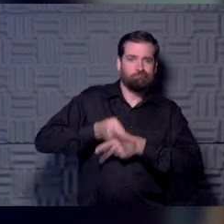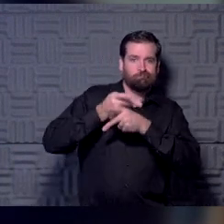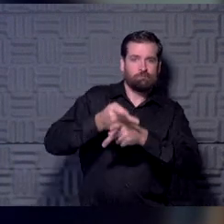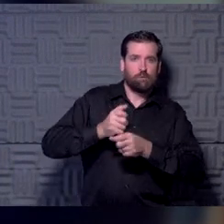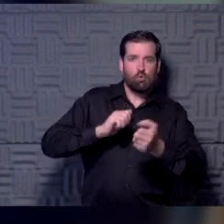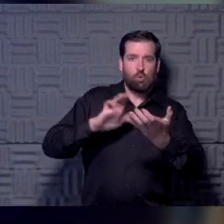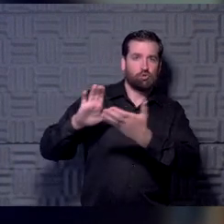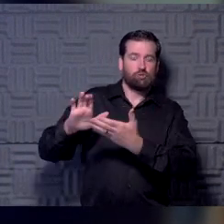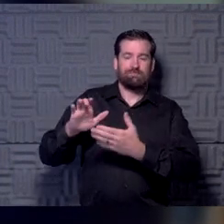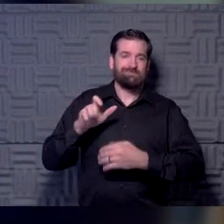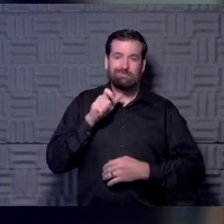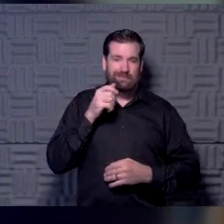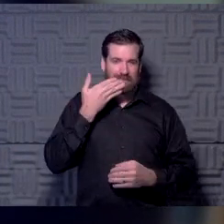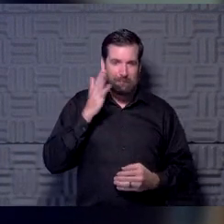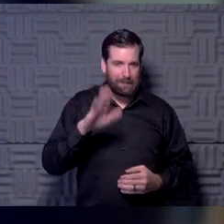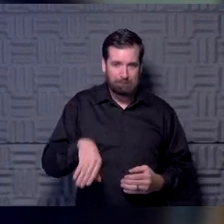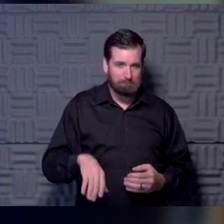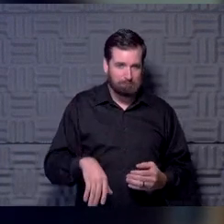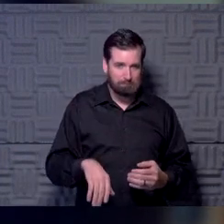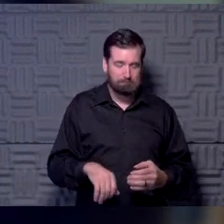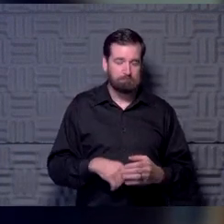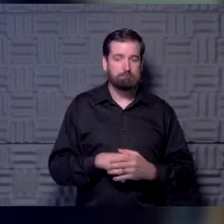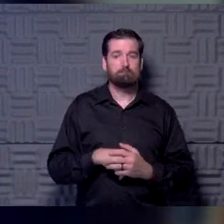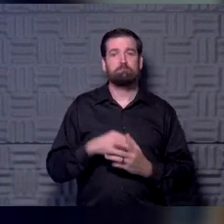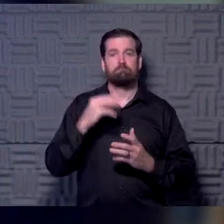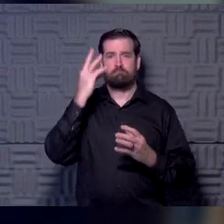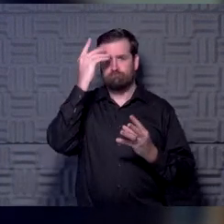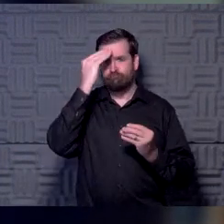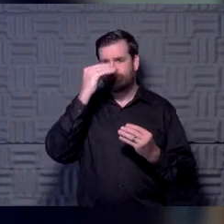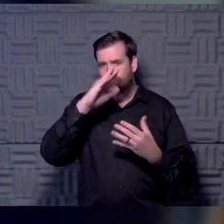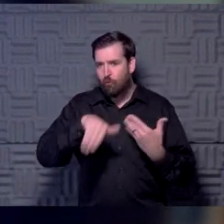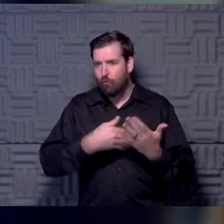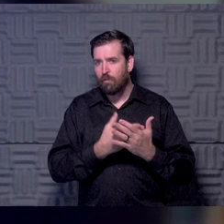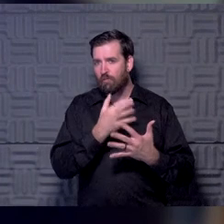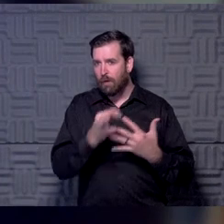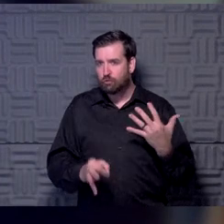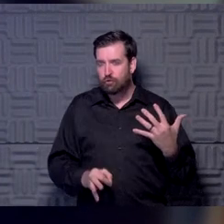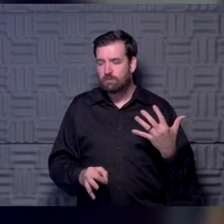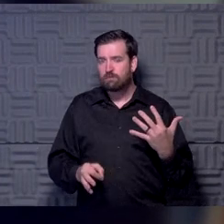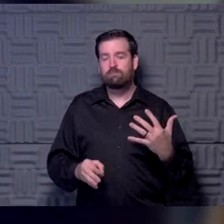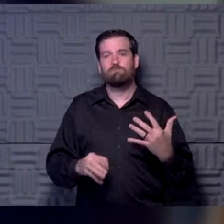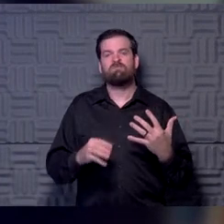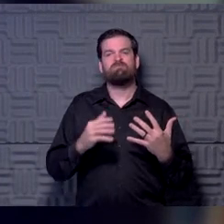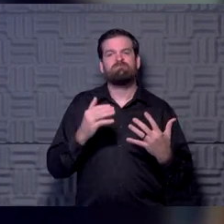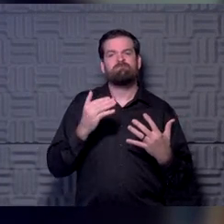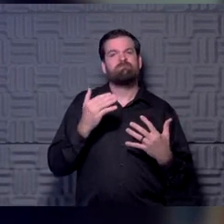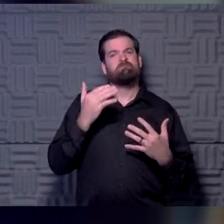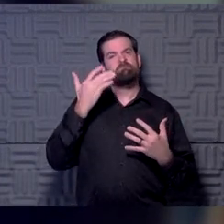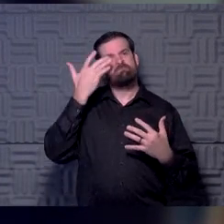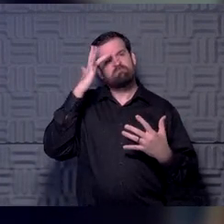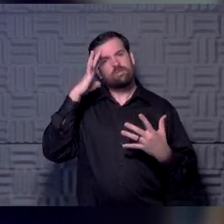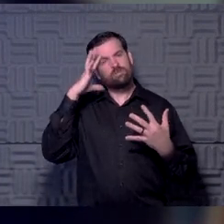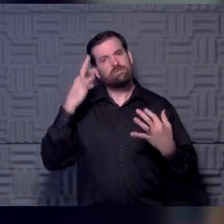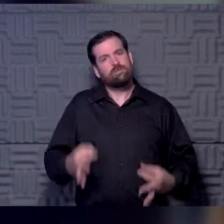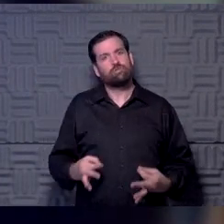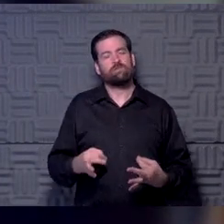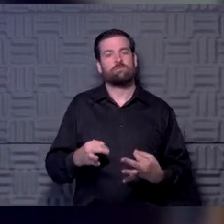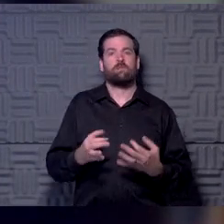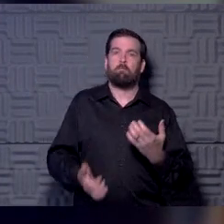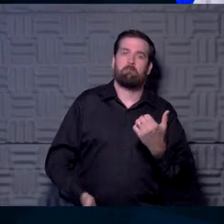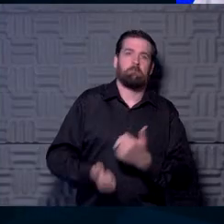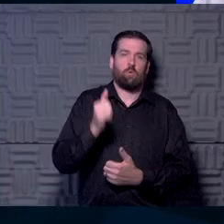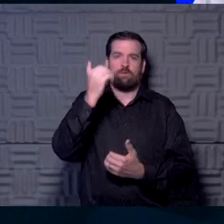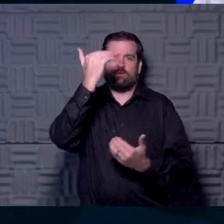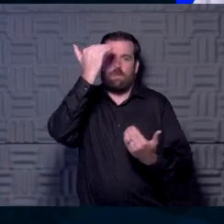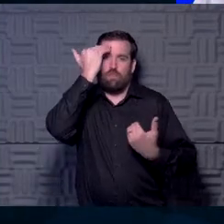a bad approach. And that thinking through all of your options and making an educated decision with as much knowledge as you